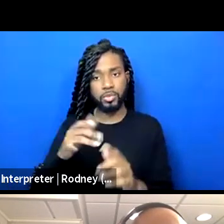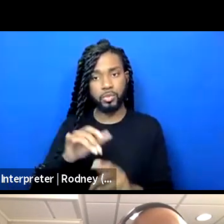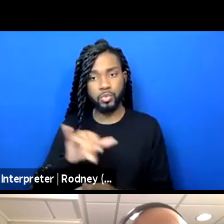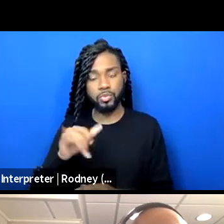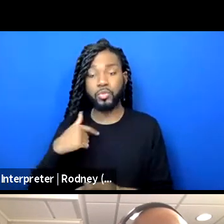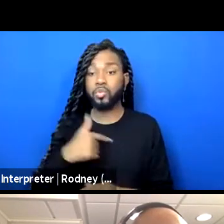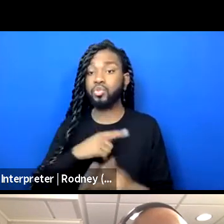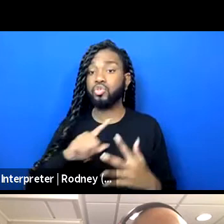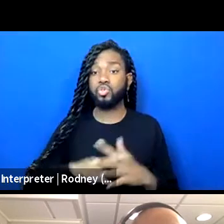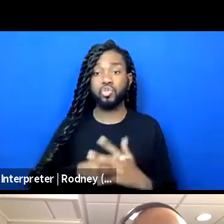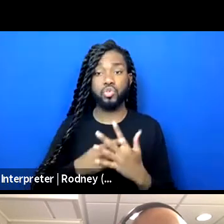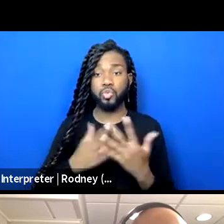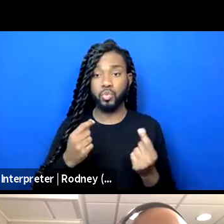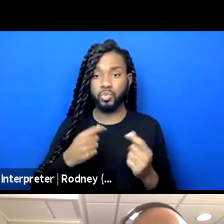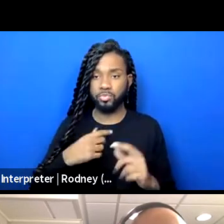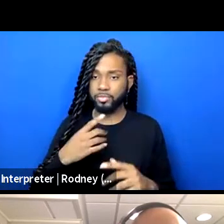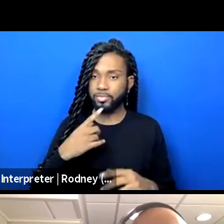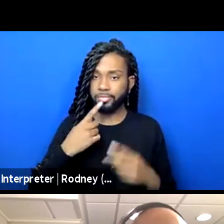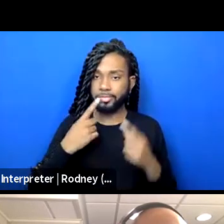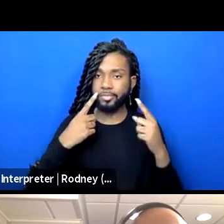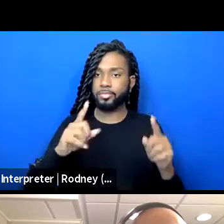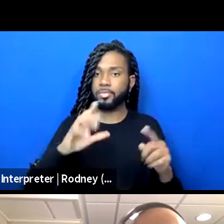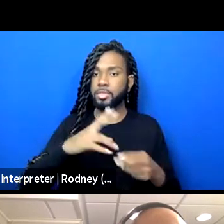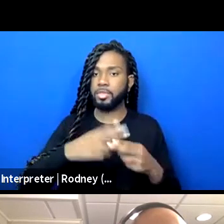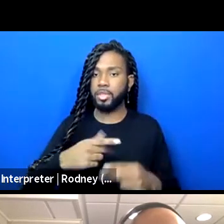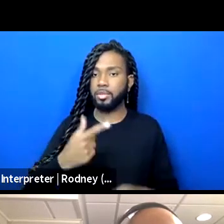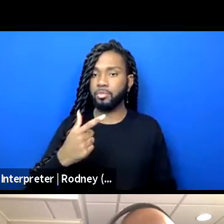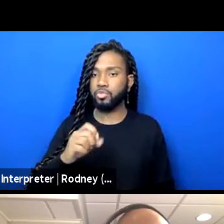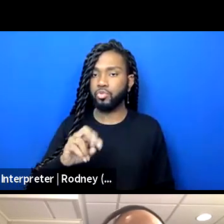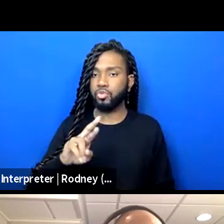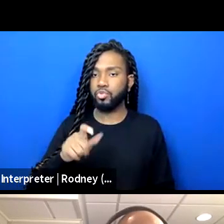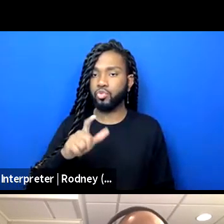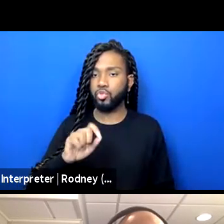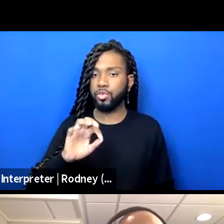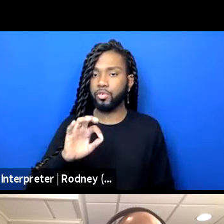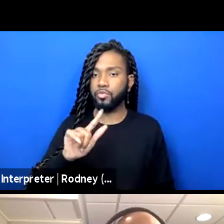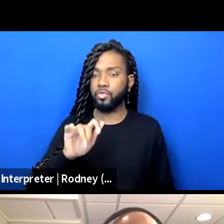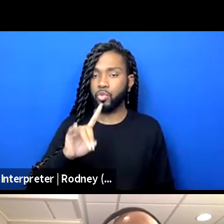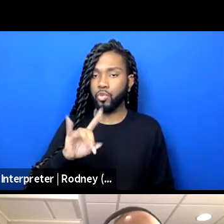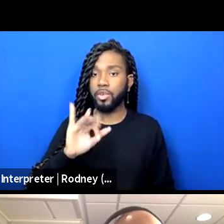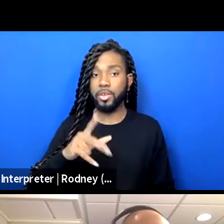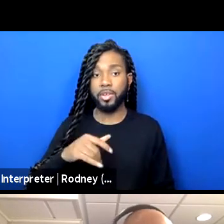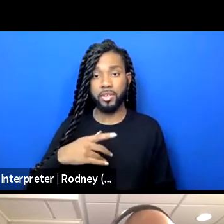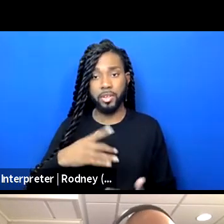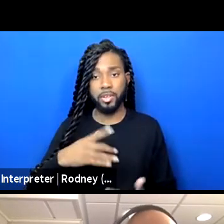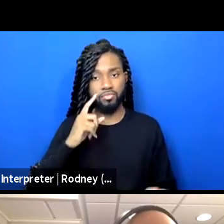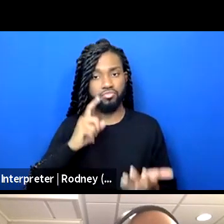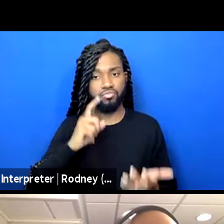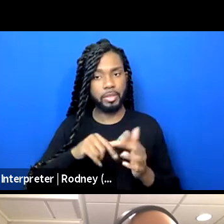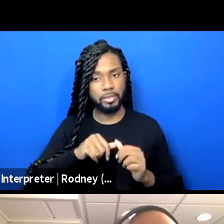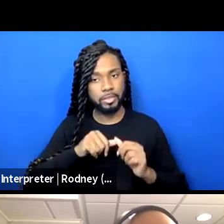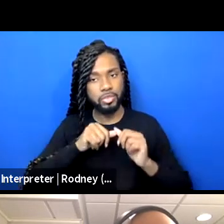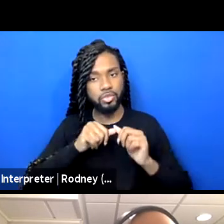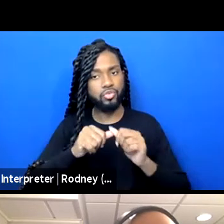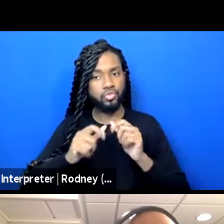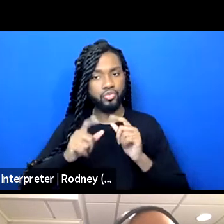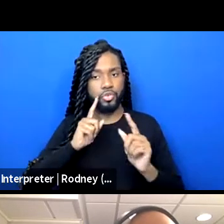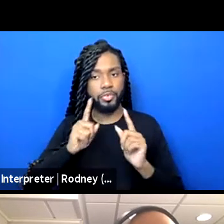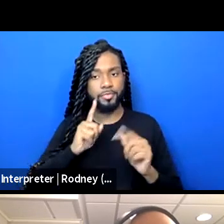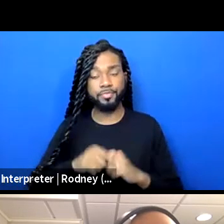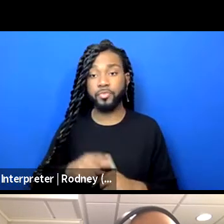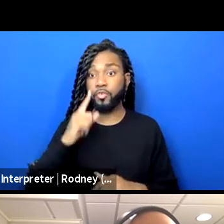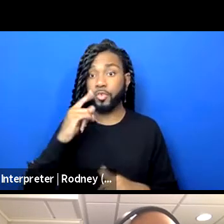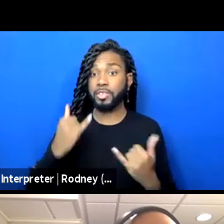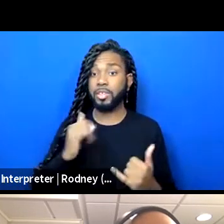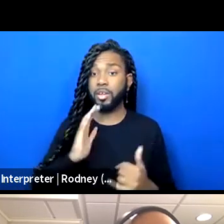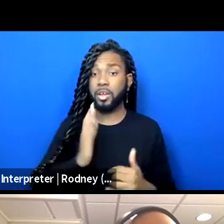his name, George Floyd. This marks the continuation of a living conversation. For today, our intent